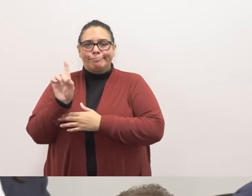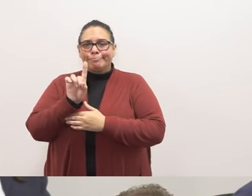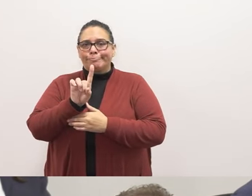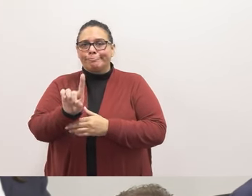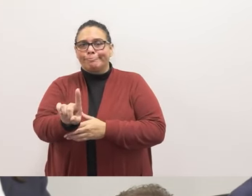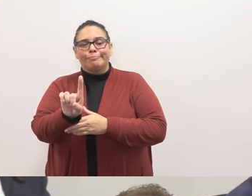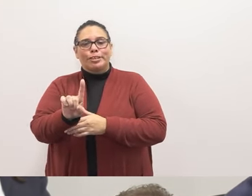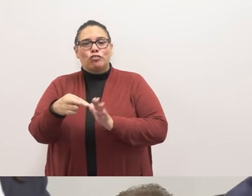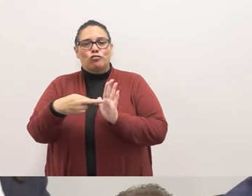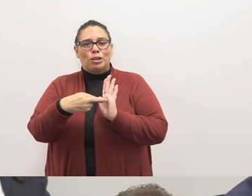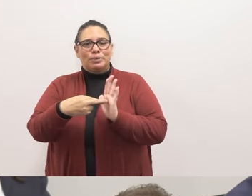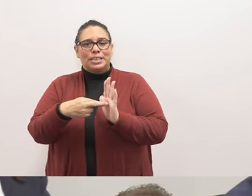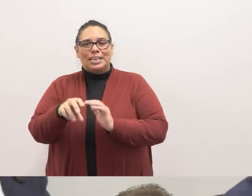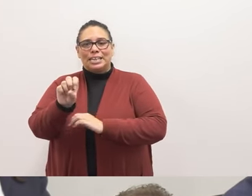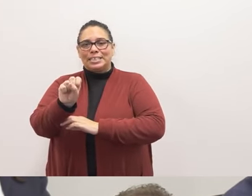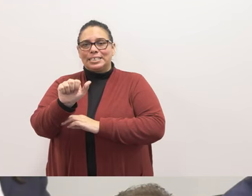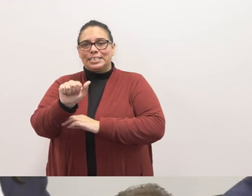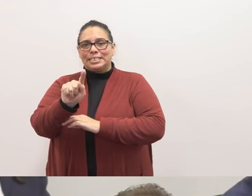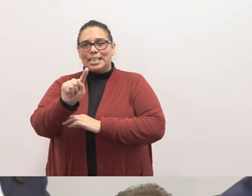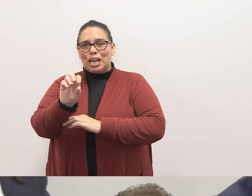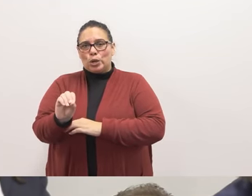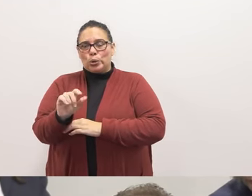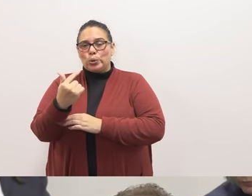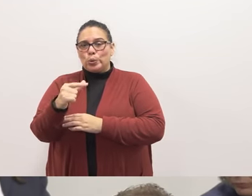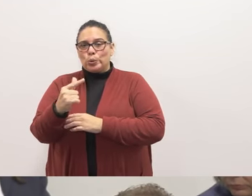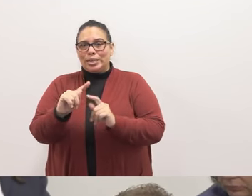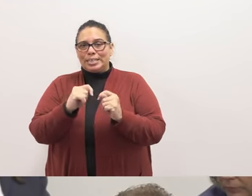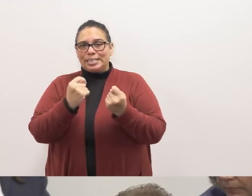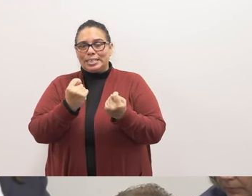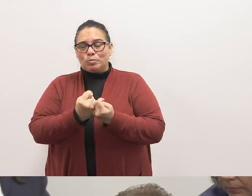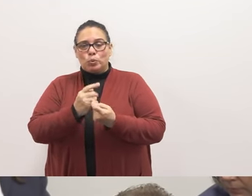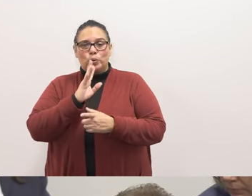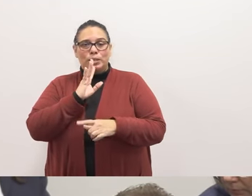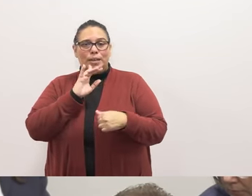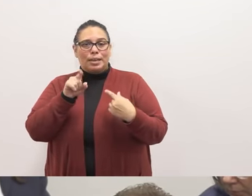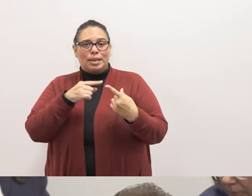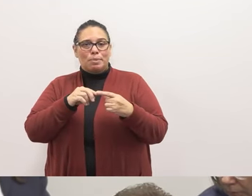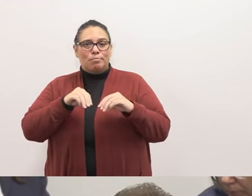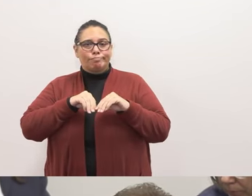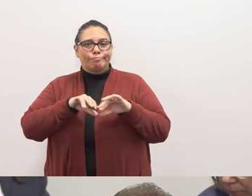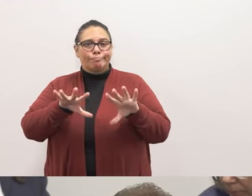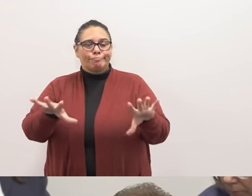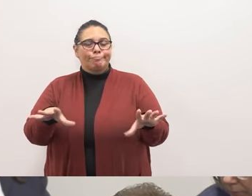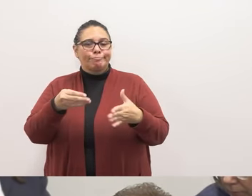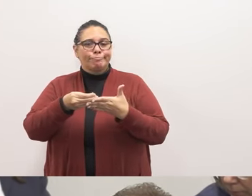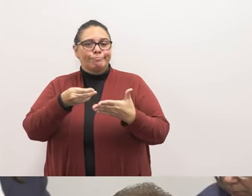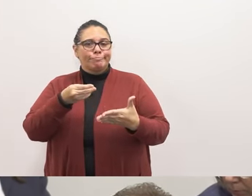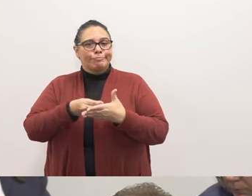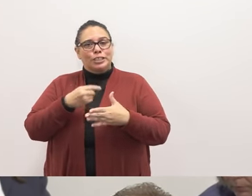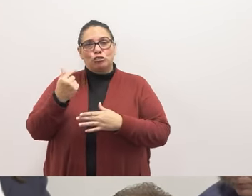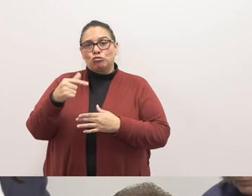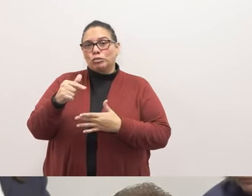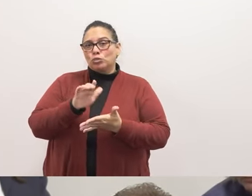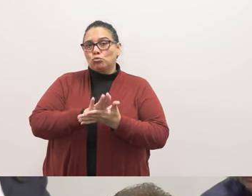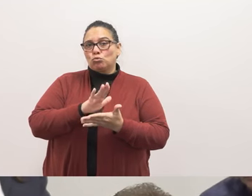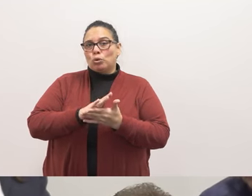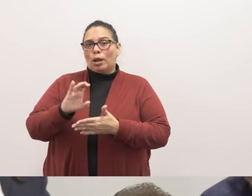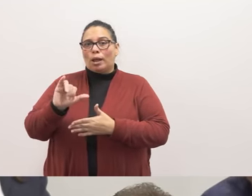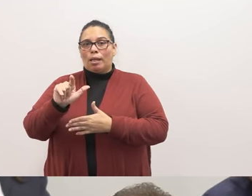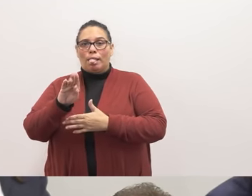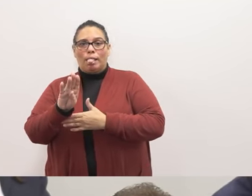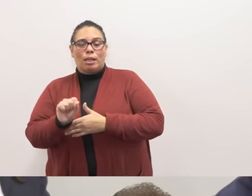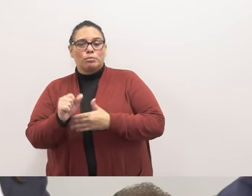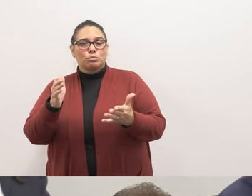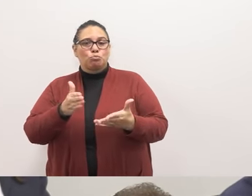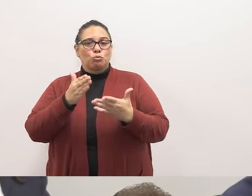Team. We're here to discuss district collaboration for the allocation of funds to green school clubs and promote education on environmental sustainability